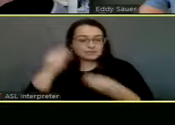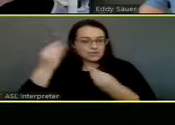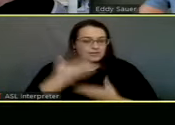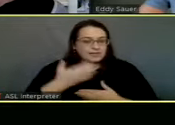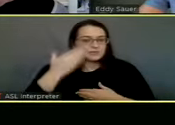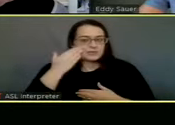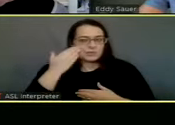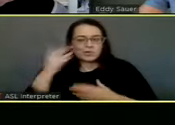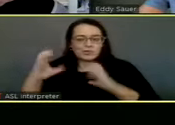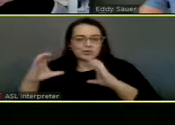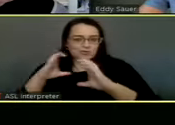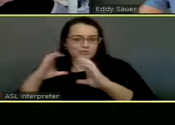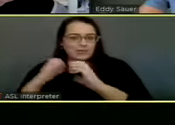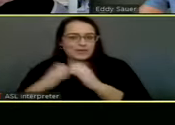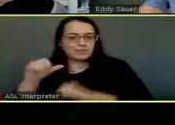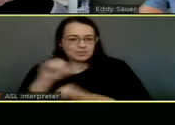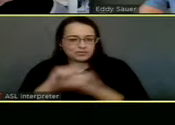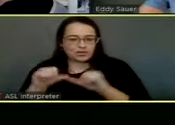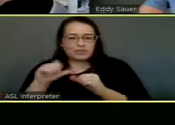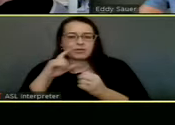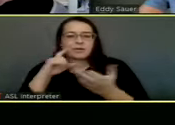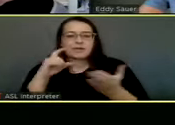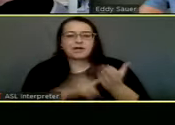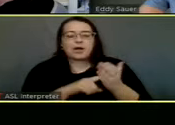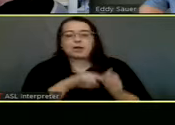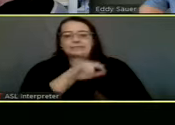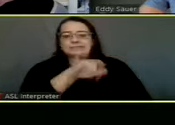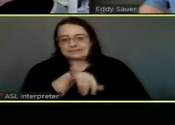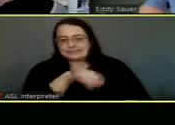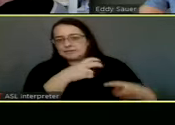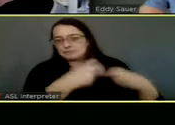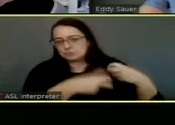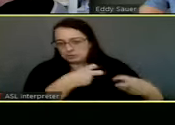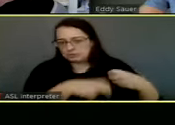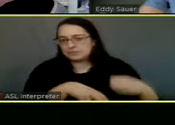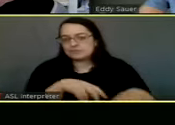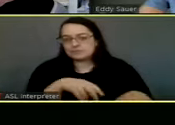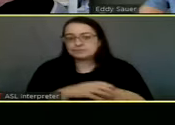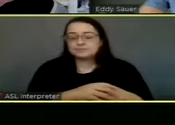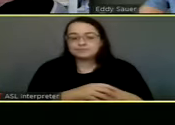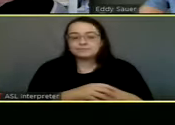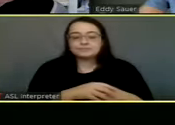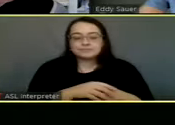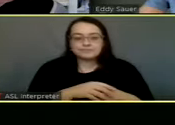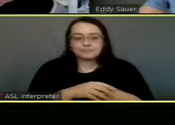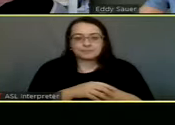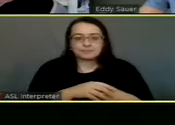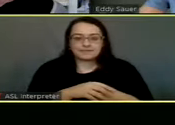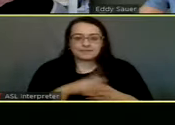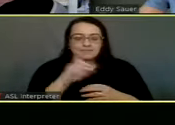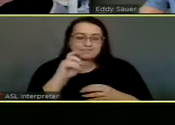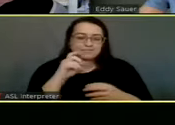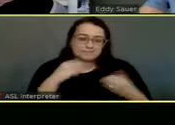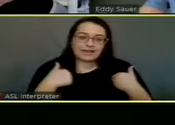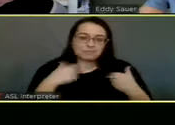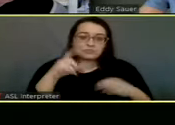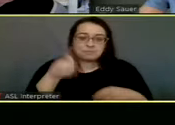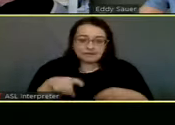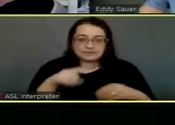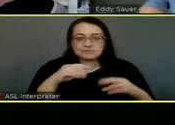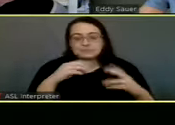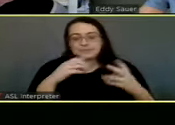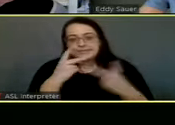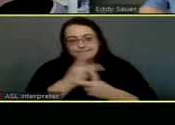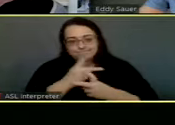where we're communicating so that we can start really addressing this issue that animals got to be spayed and neutered, or